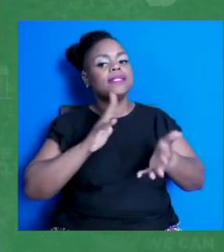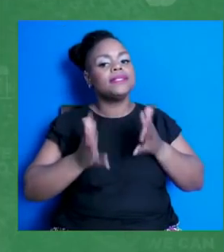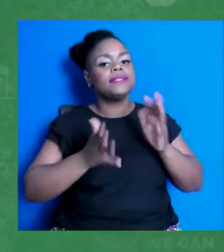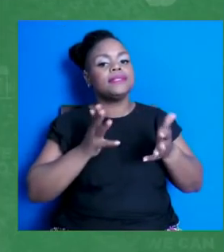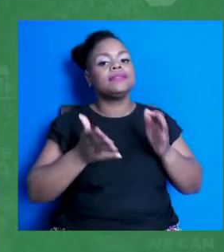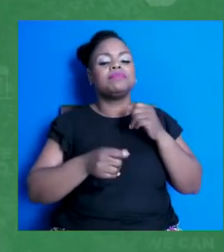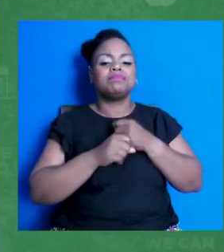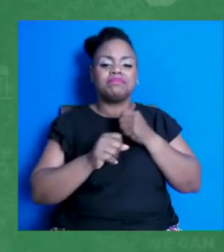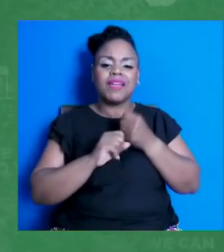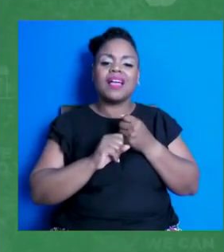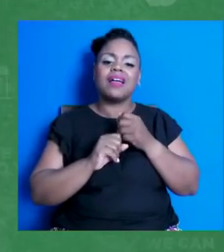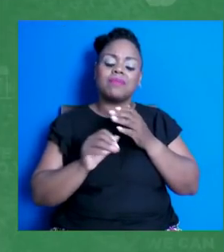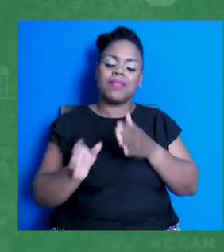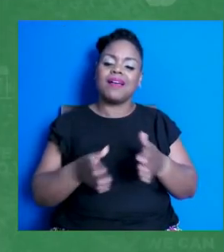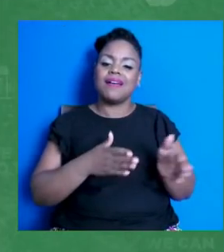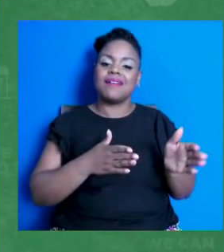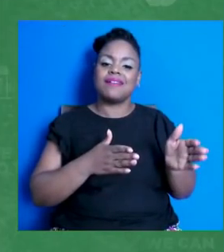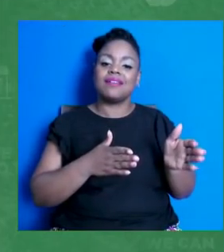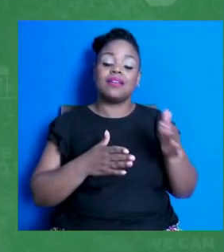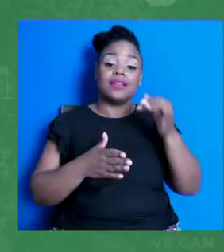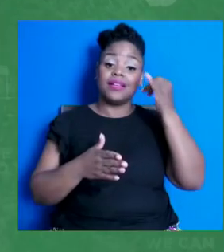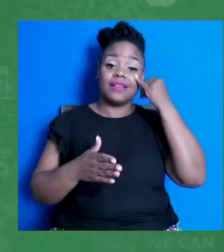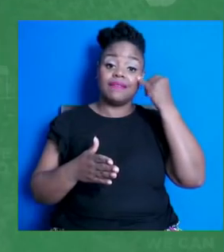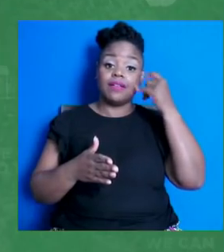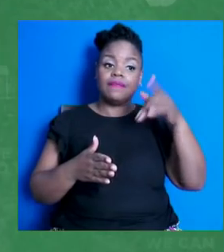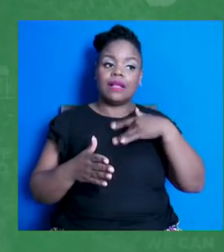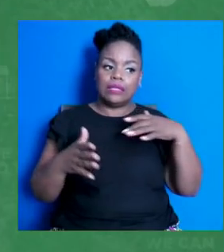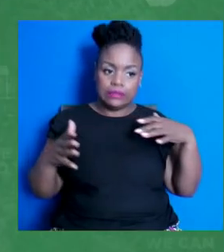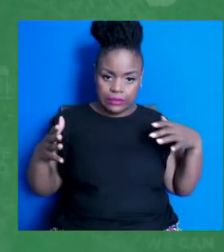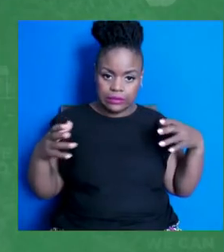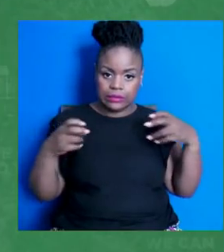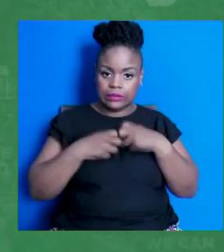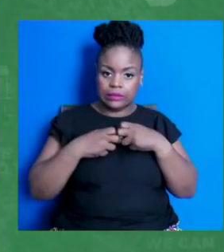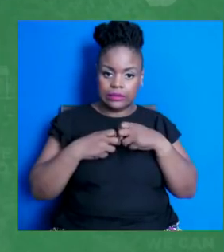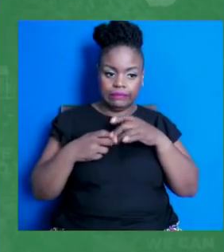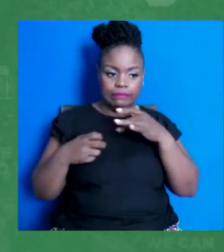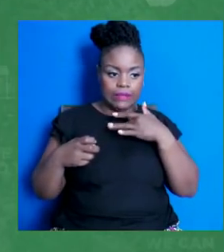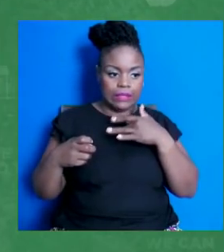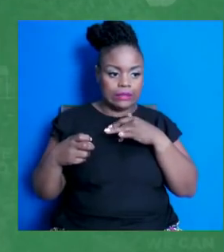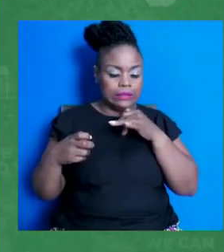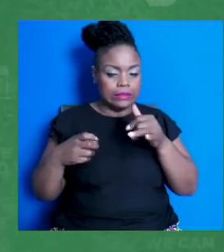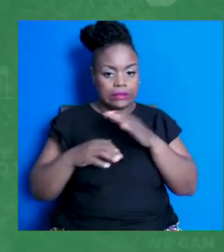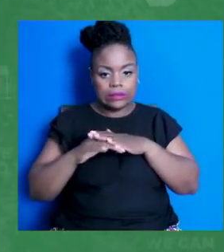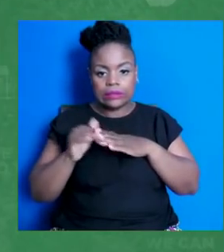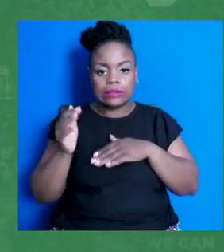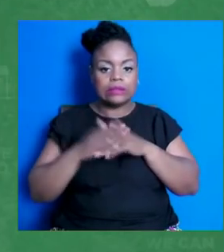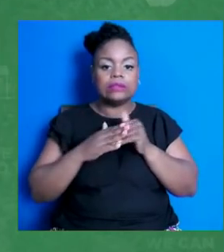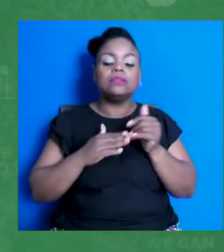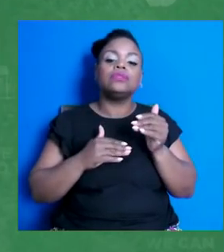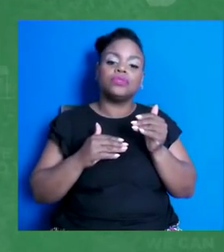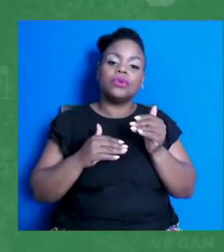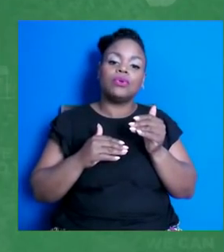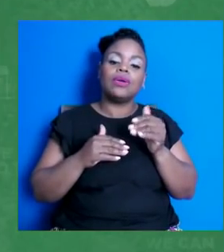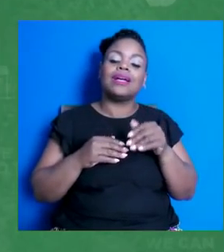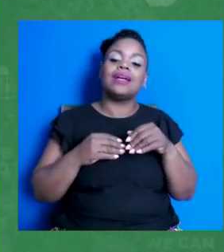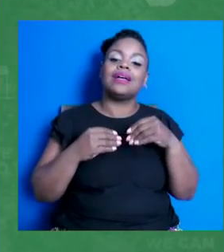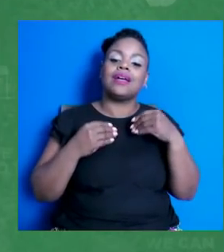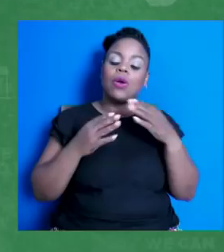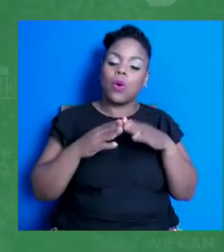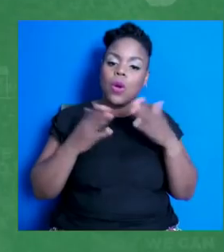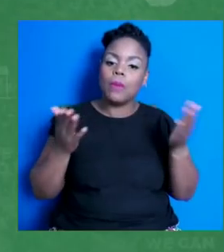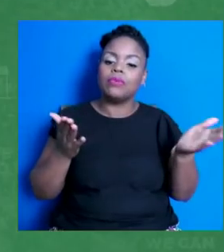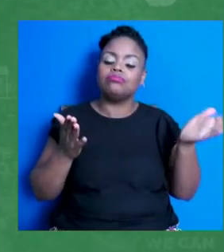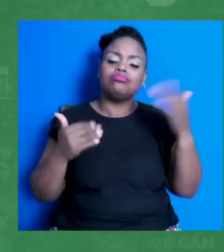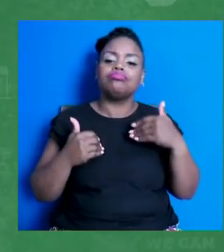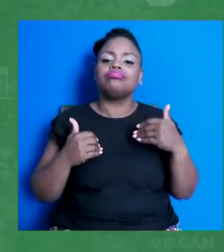If they're not quite there yet, just make an effort to check back in later. Keep the door open so that you all can continue the conversation.